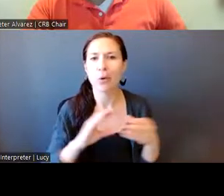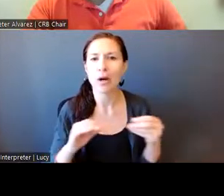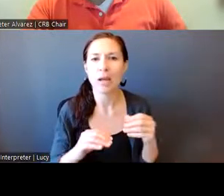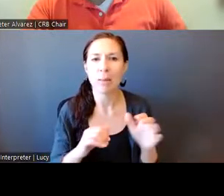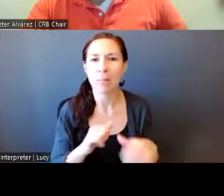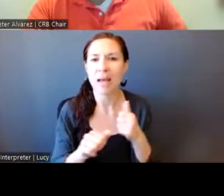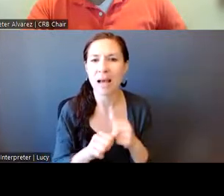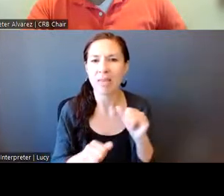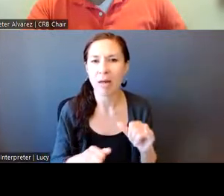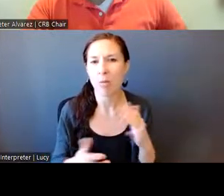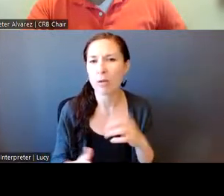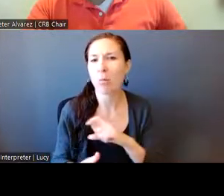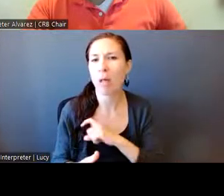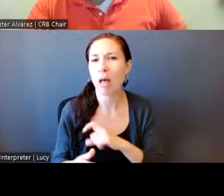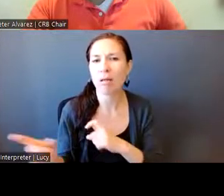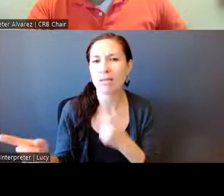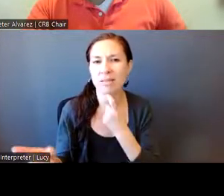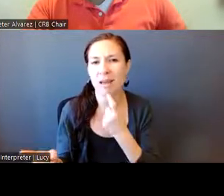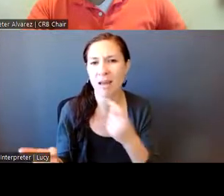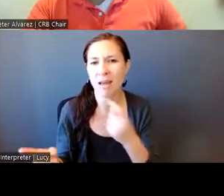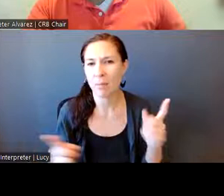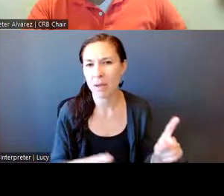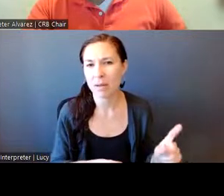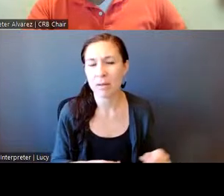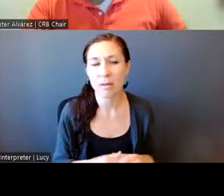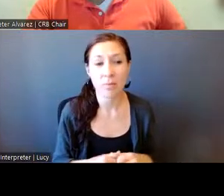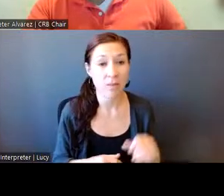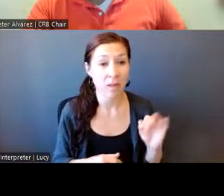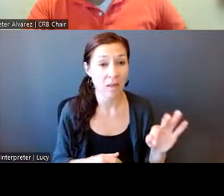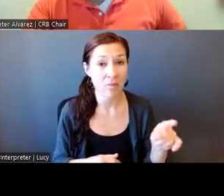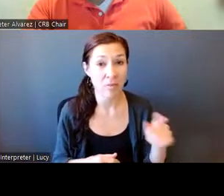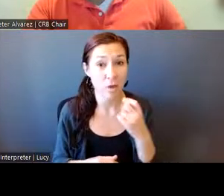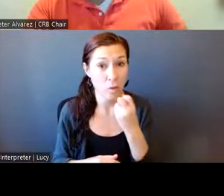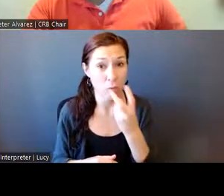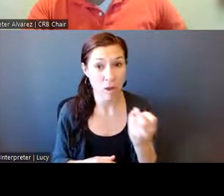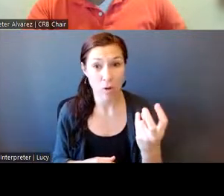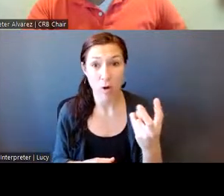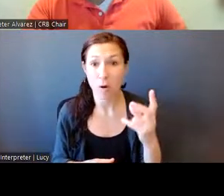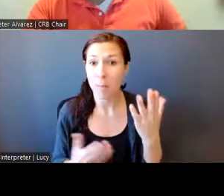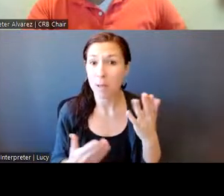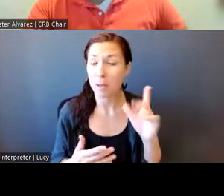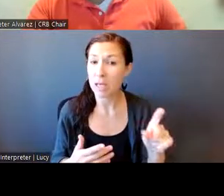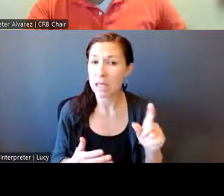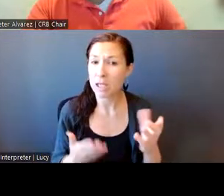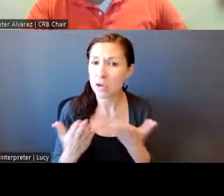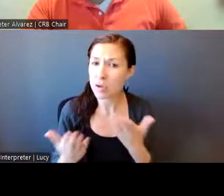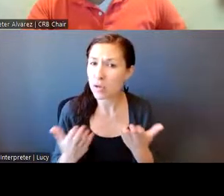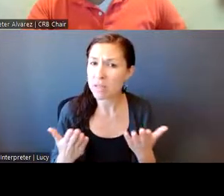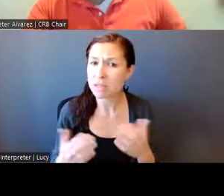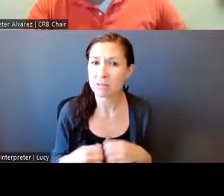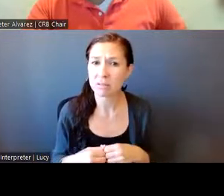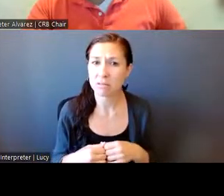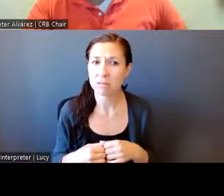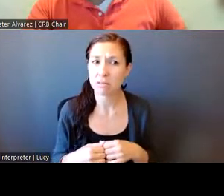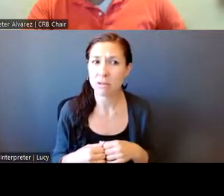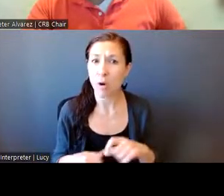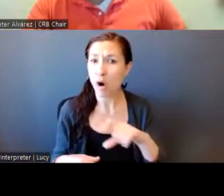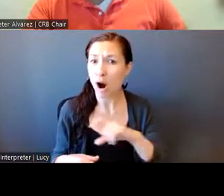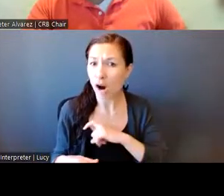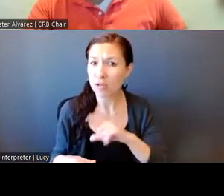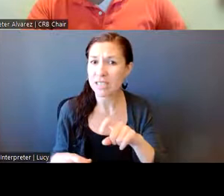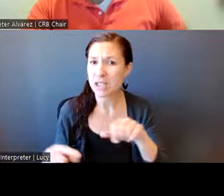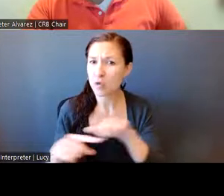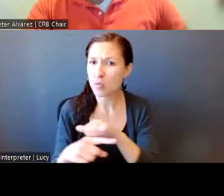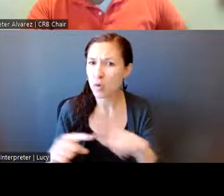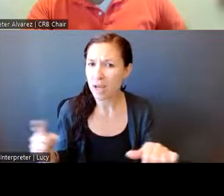everything else. Just what, and if it's the 12 year old needs services, right? If it's the officer needs training, what